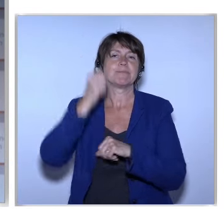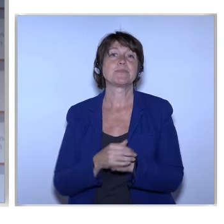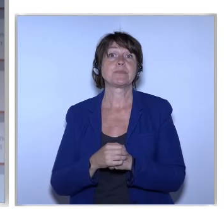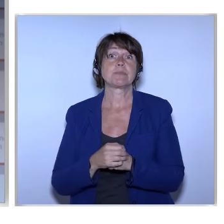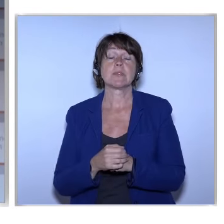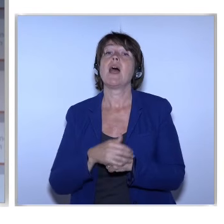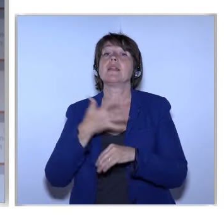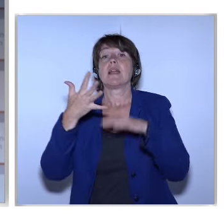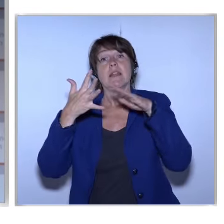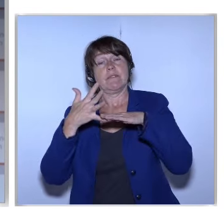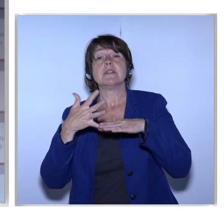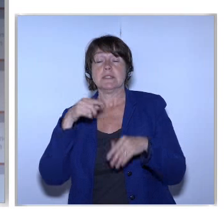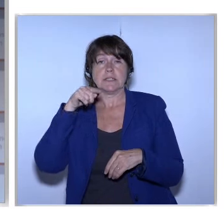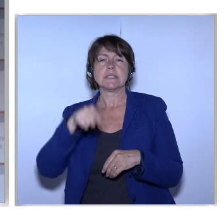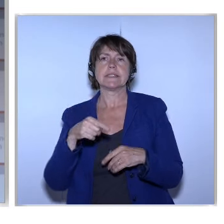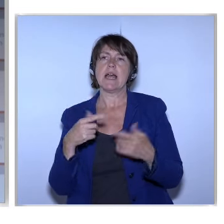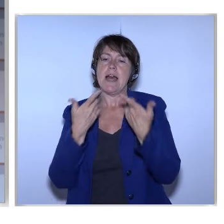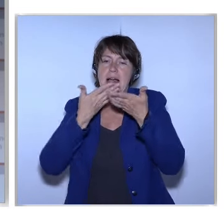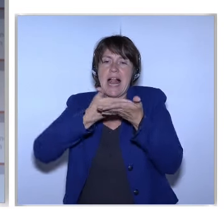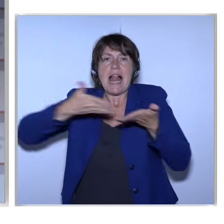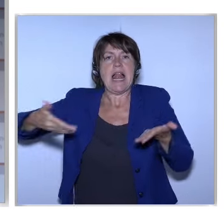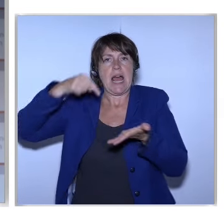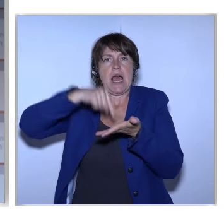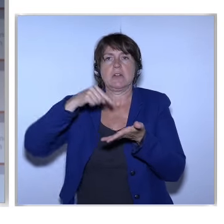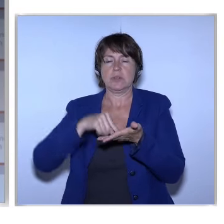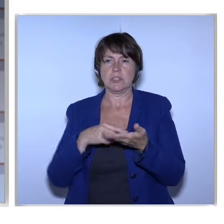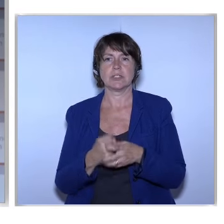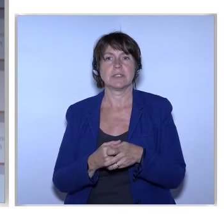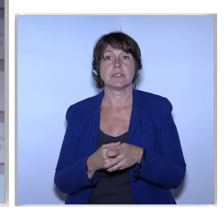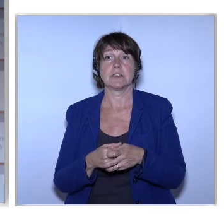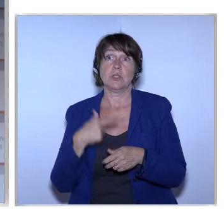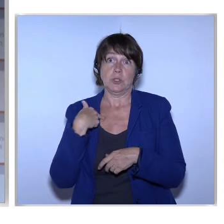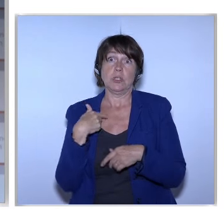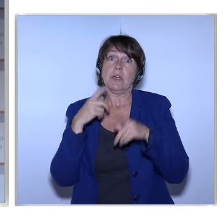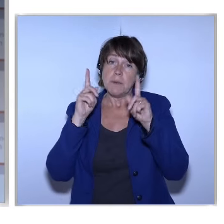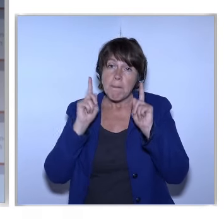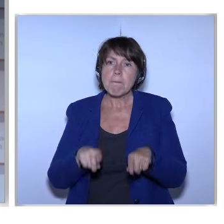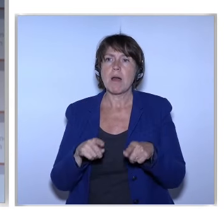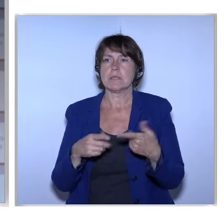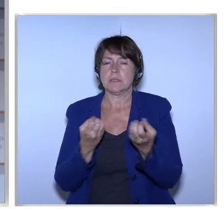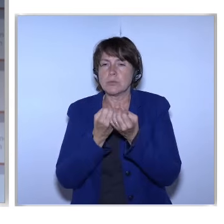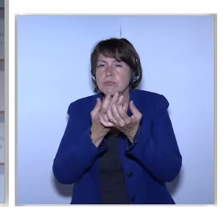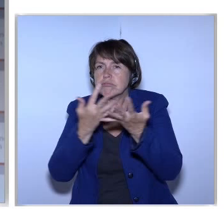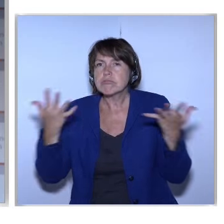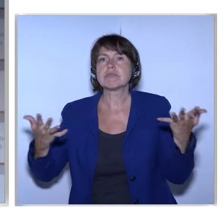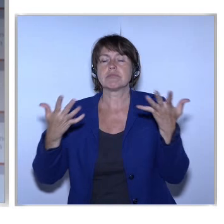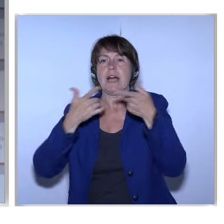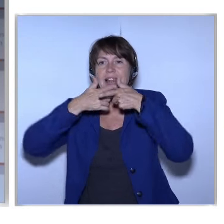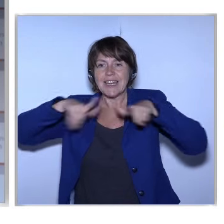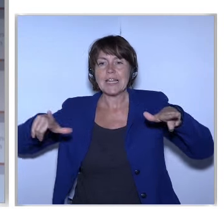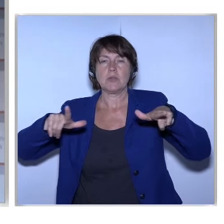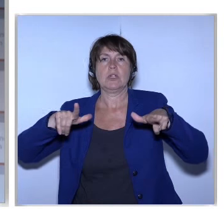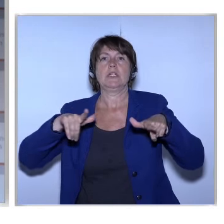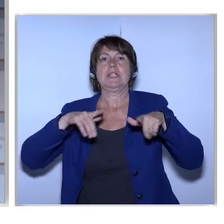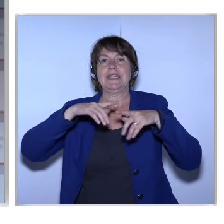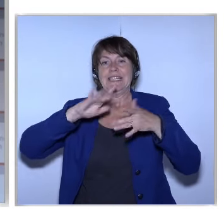was again A summit under this Presidency in this town Which said One of the things You need is a Multilingual Digital single market